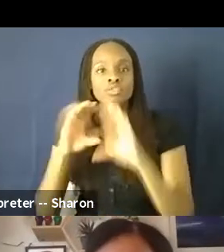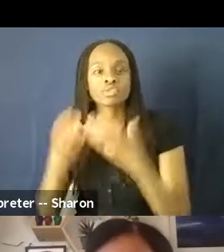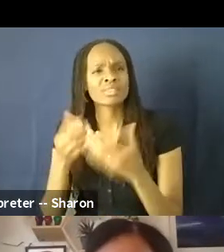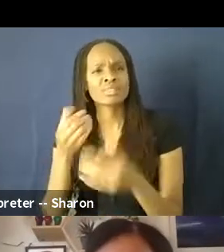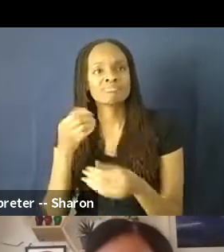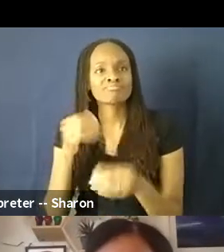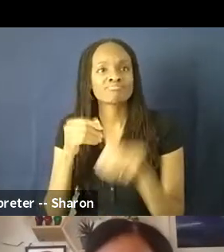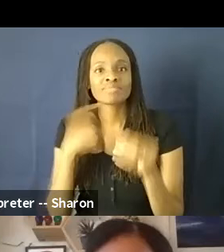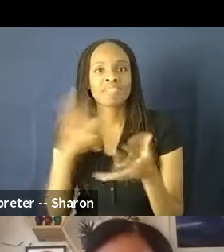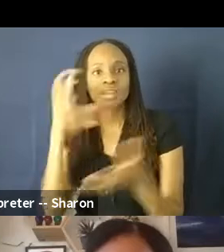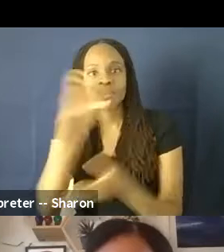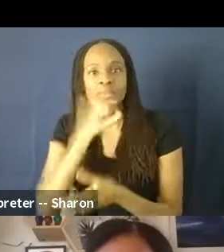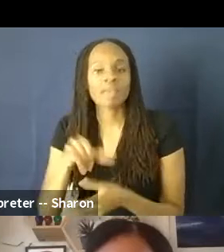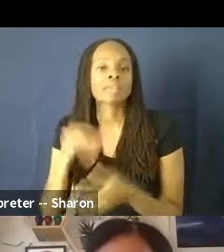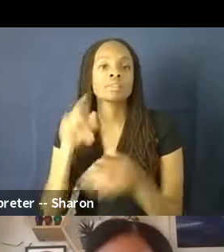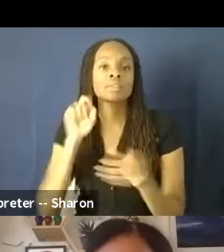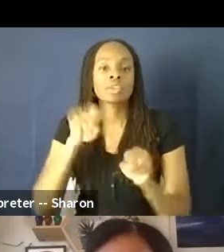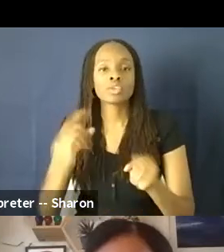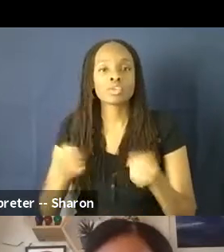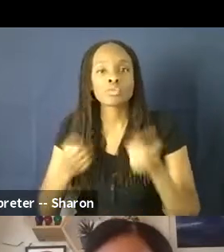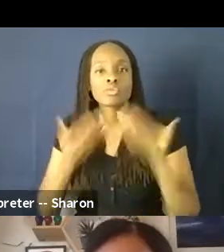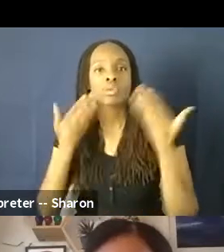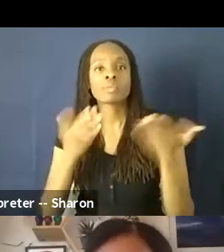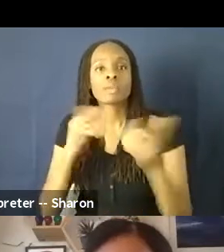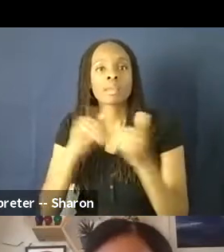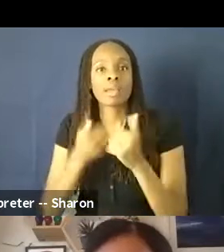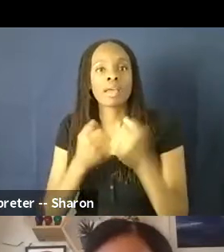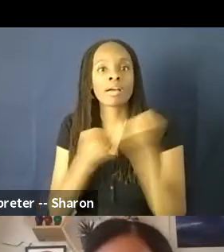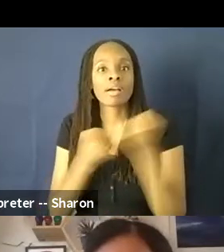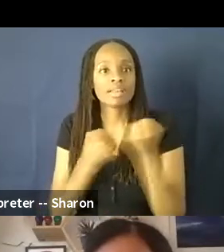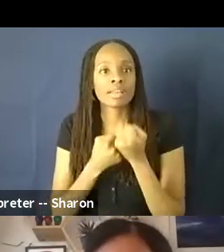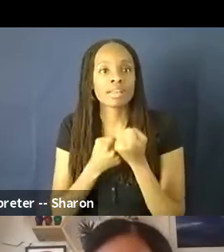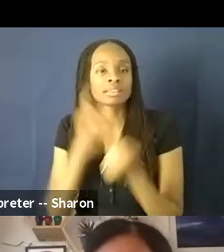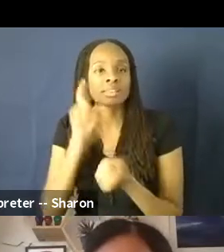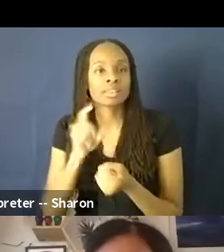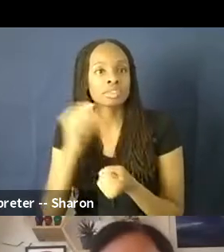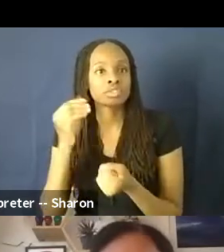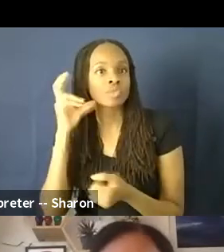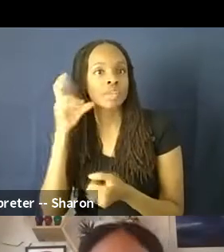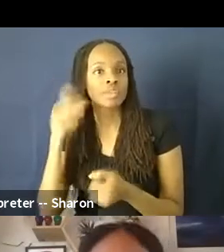way you recommend how allies can better reach out to those who need to hear this information more than others?